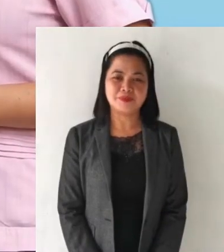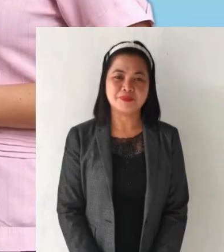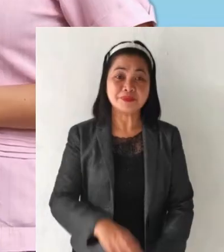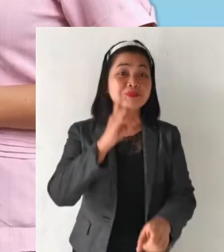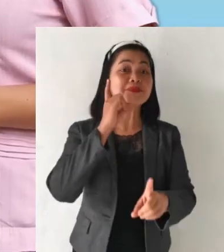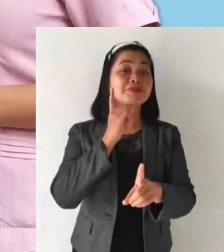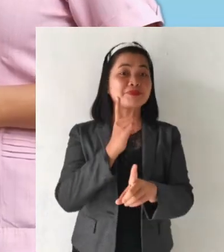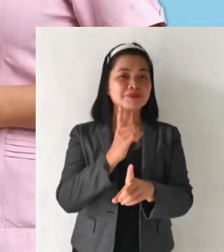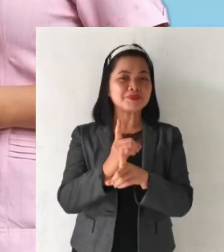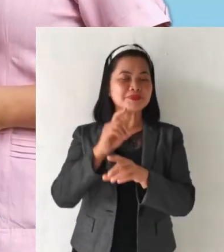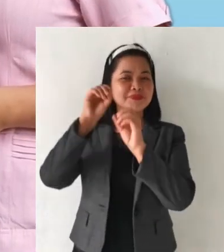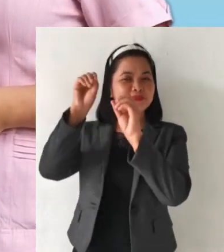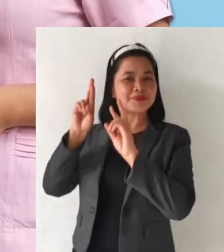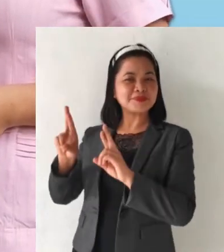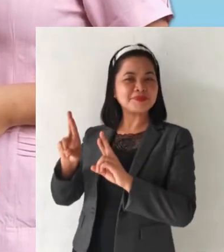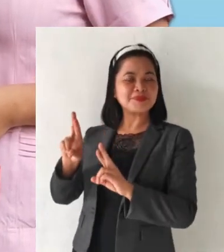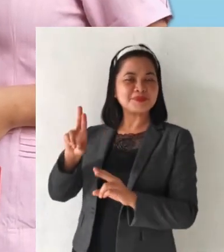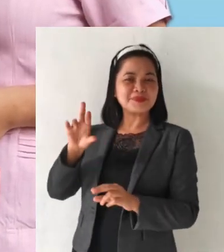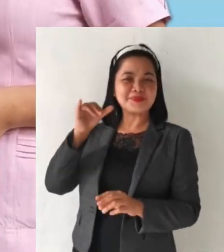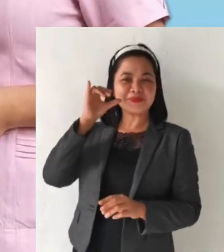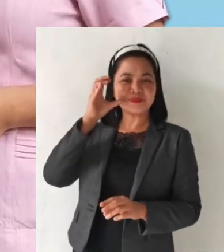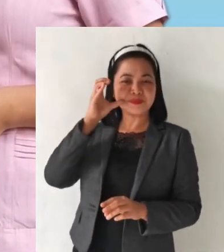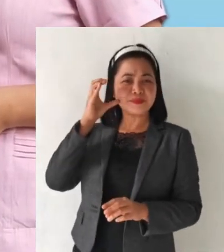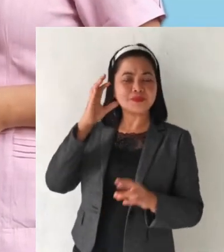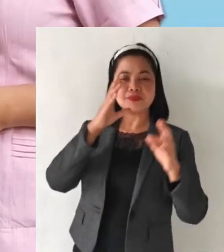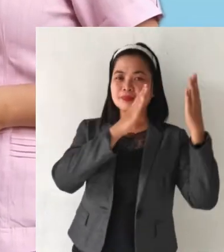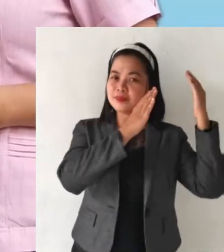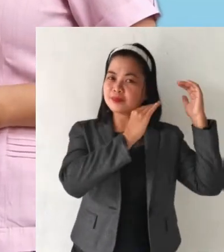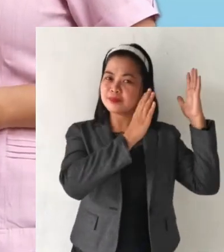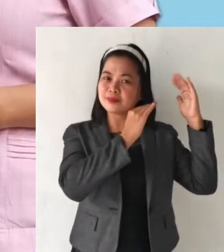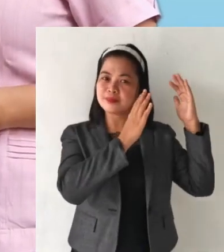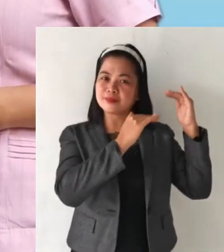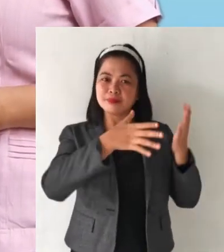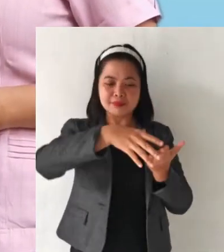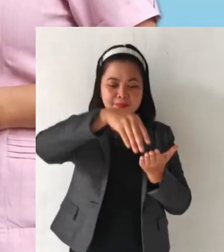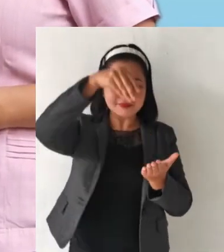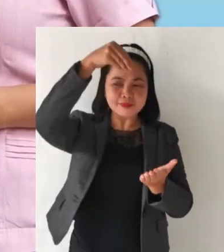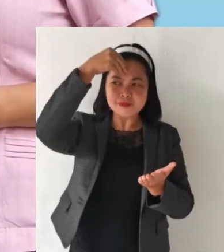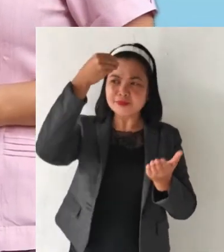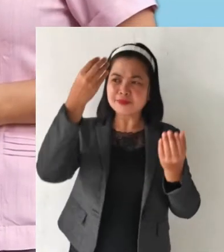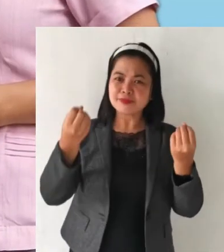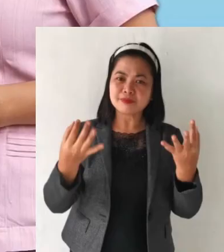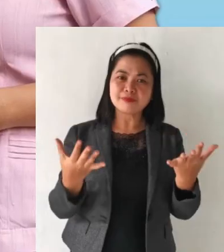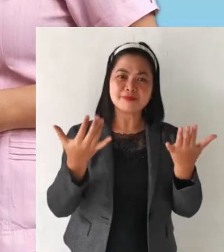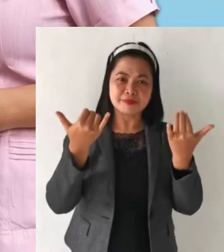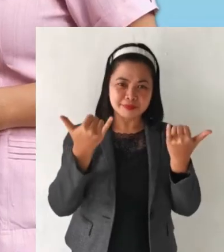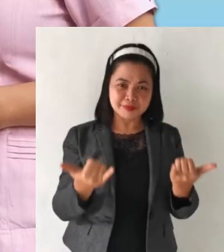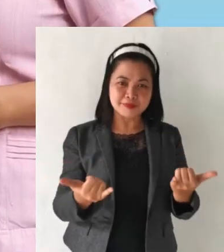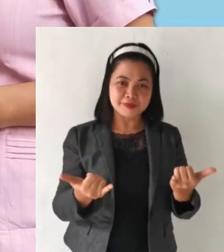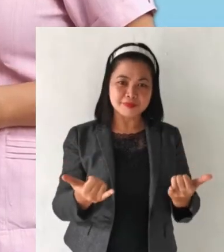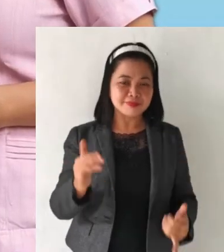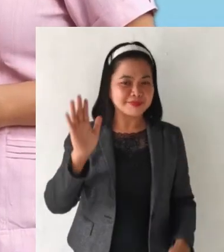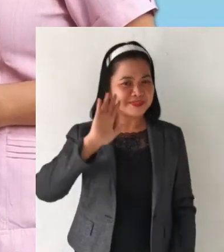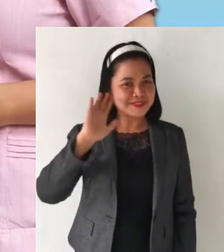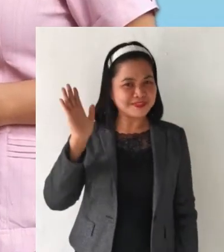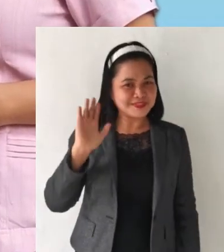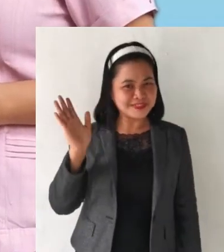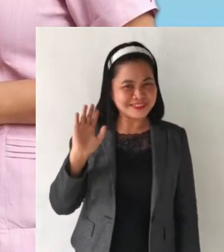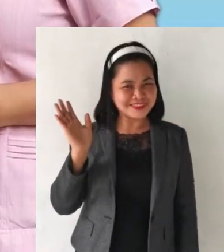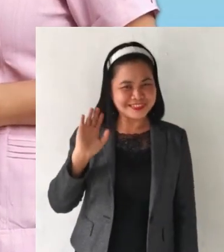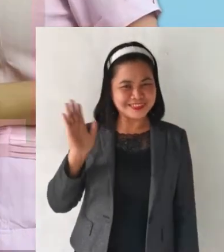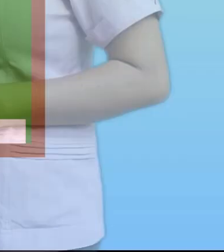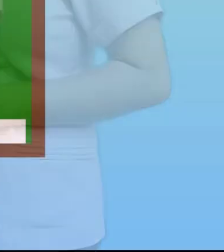Right, Teacher Cherry? I hope you have learned a lot from us today. Until next time, kids!